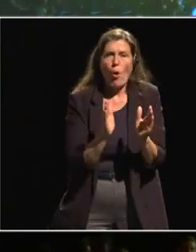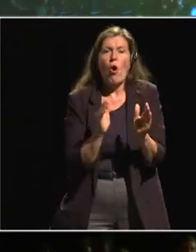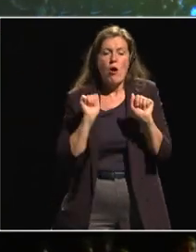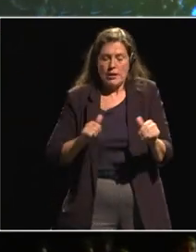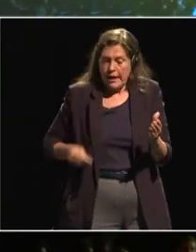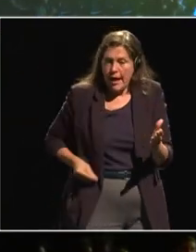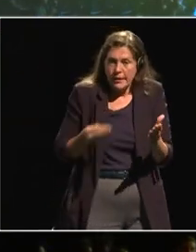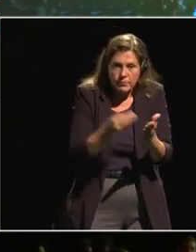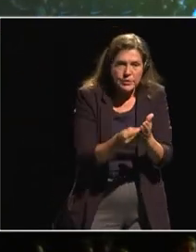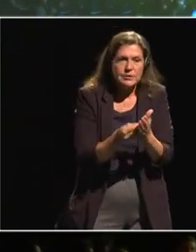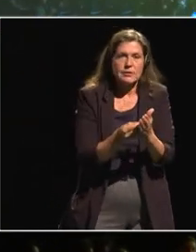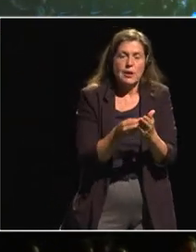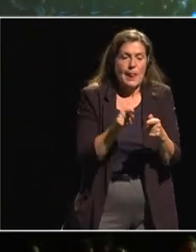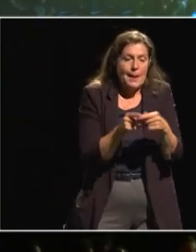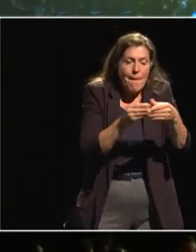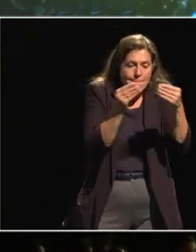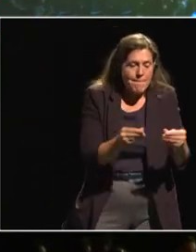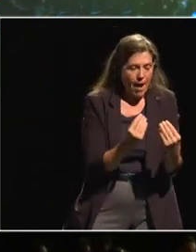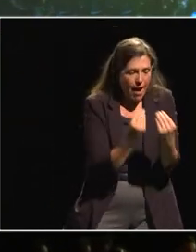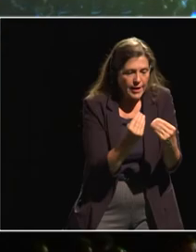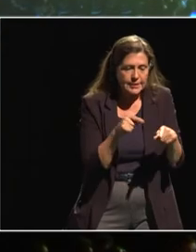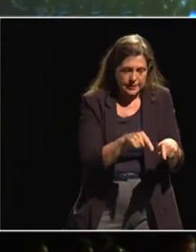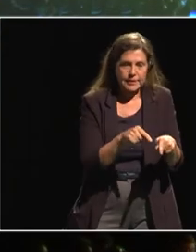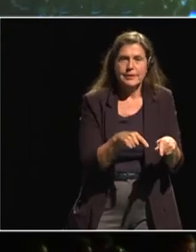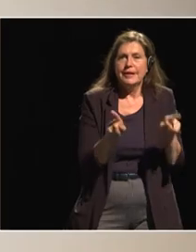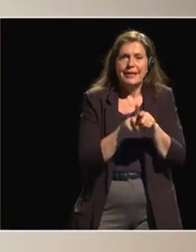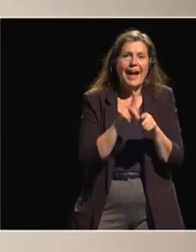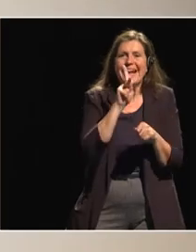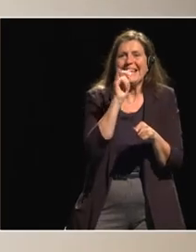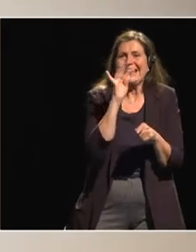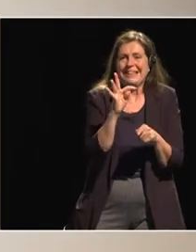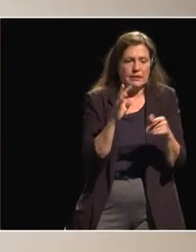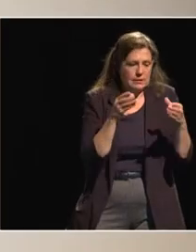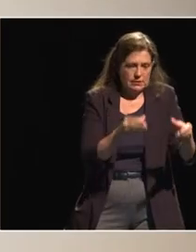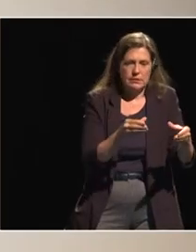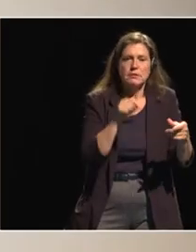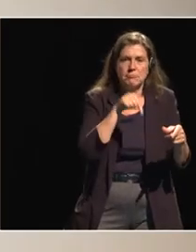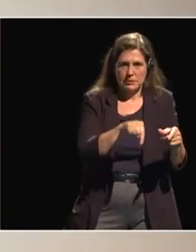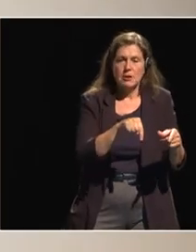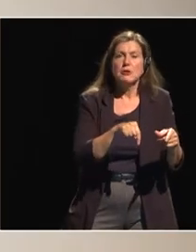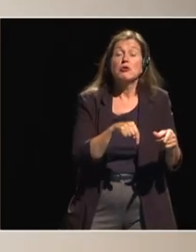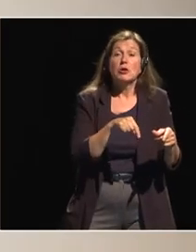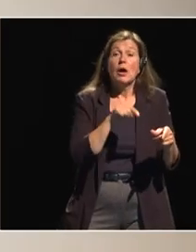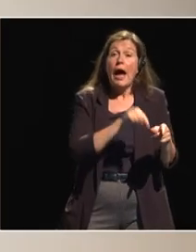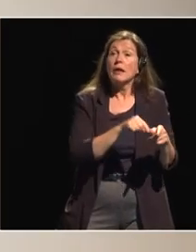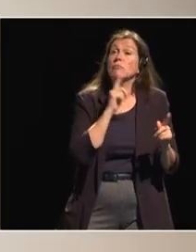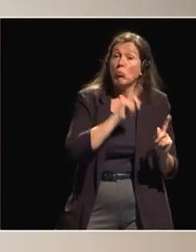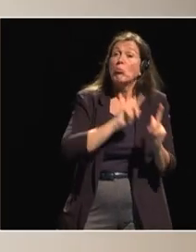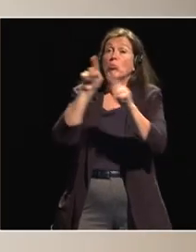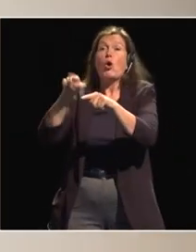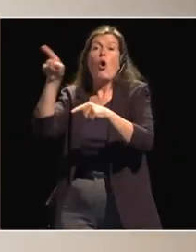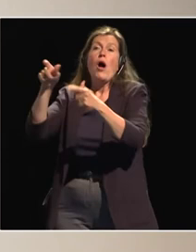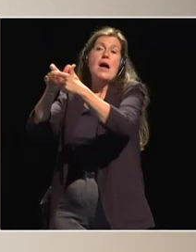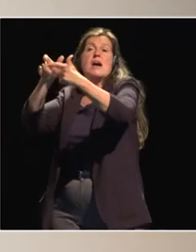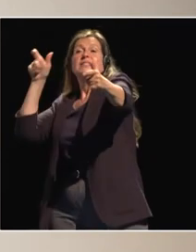industrial parks which are affordable that's where women can still work at home and still go to the industrial parks and do some work